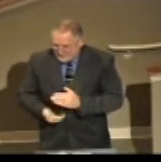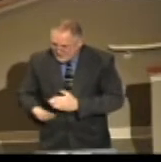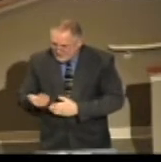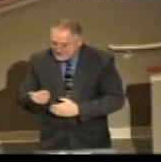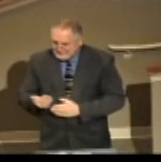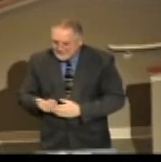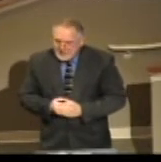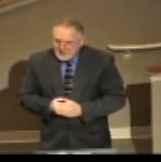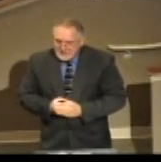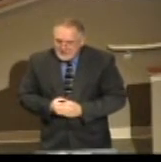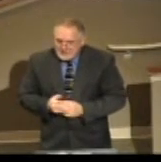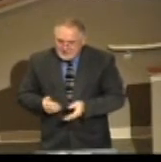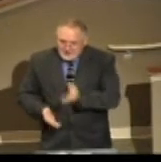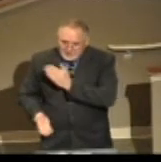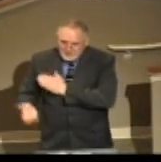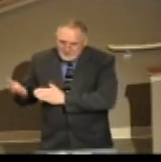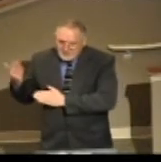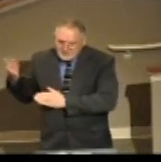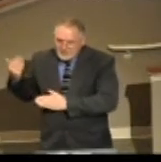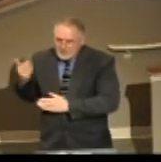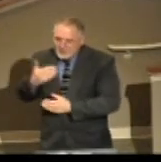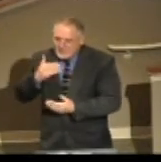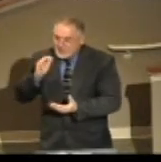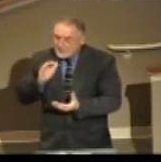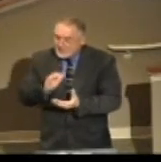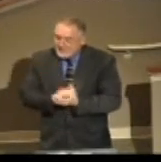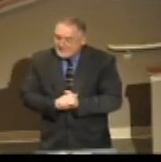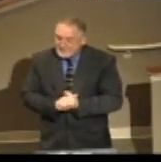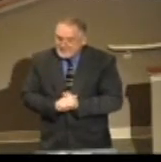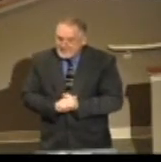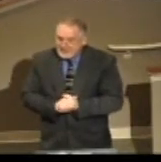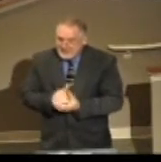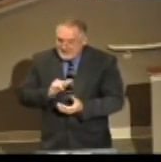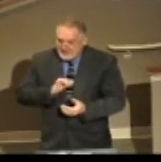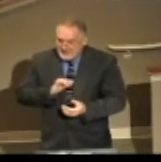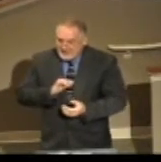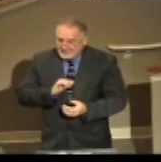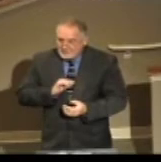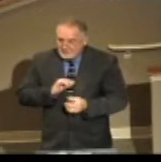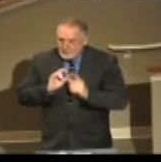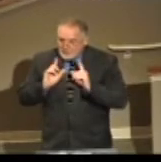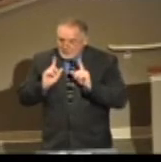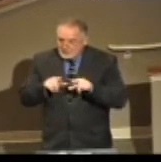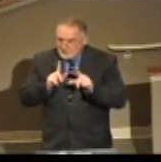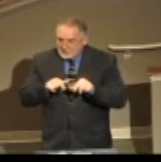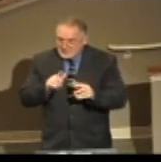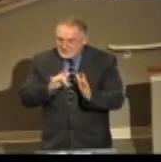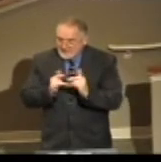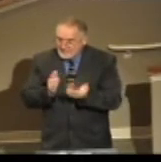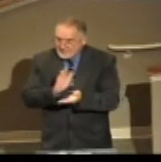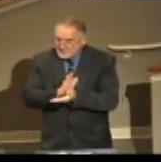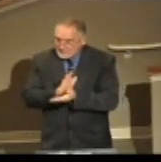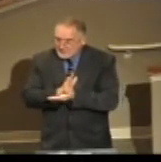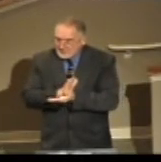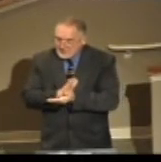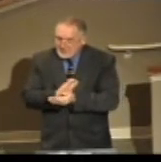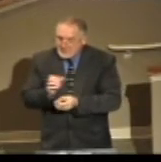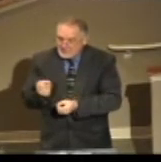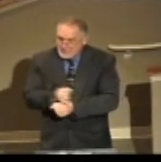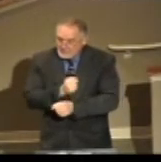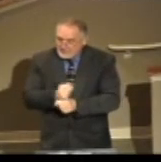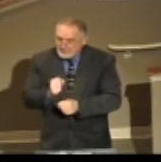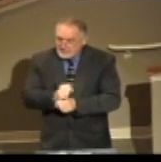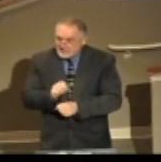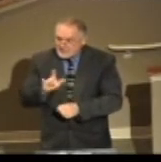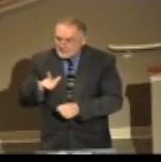I never will forget years ago, my wife and I were going to Bible school. I was making $25 a week. I was pastoring Clackscout